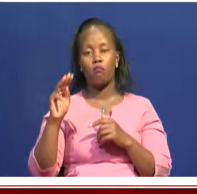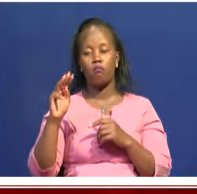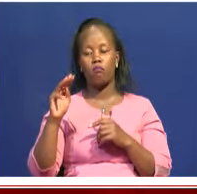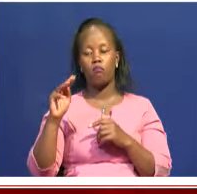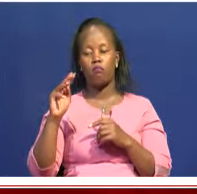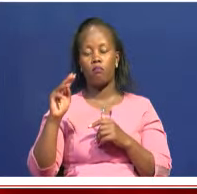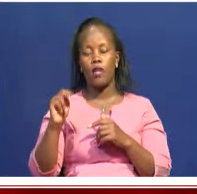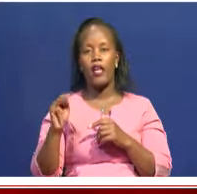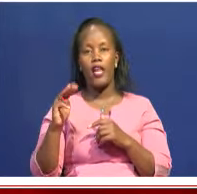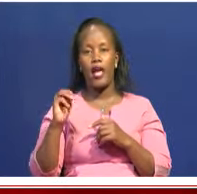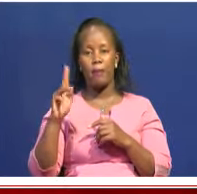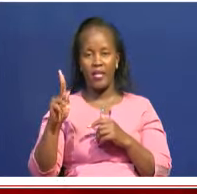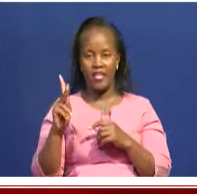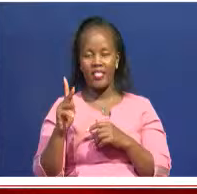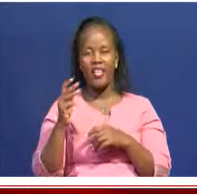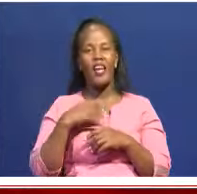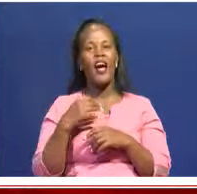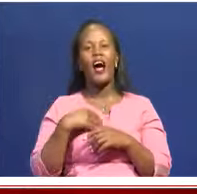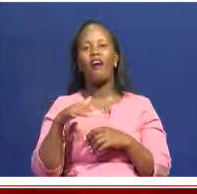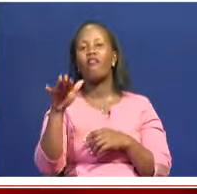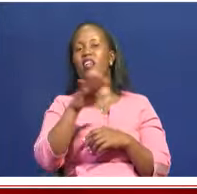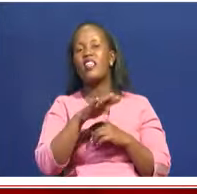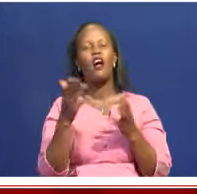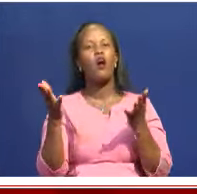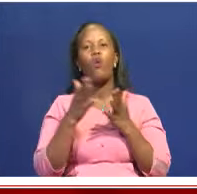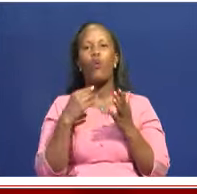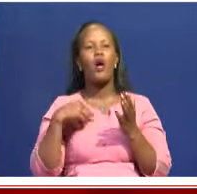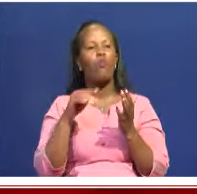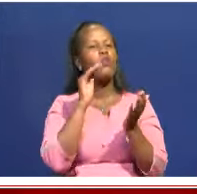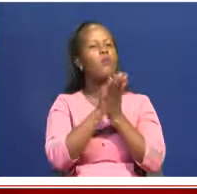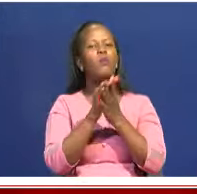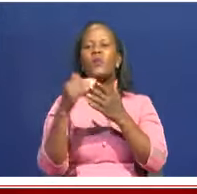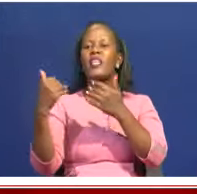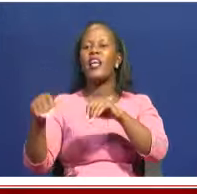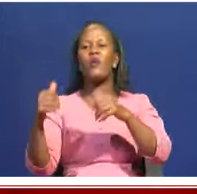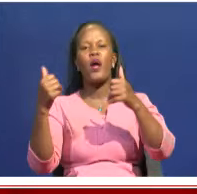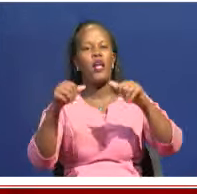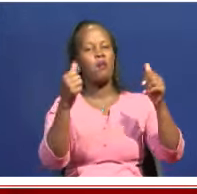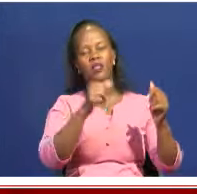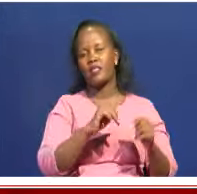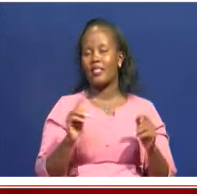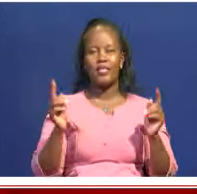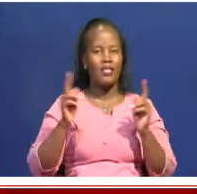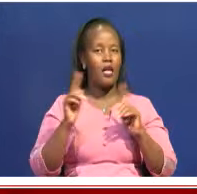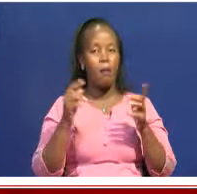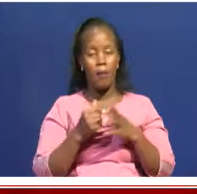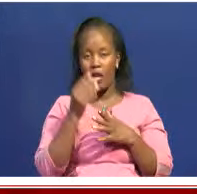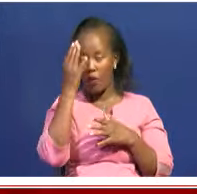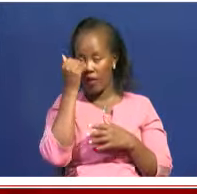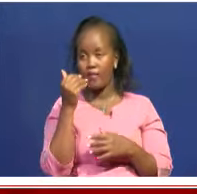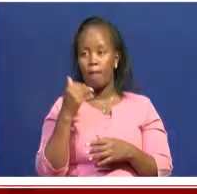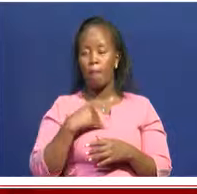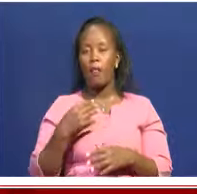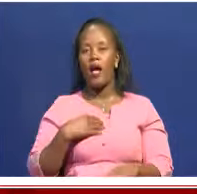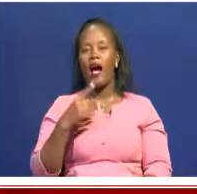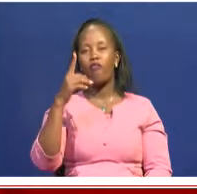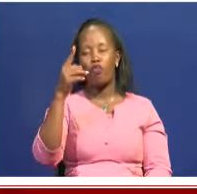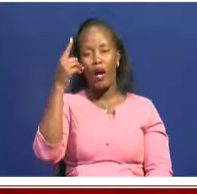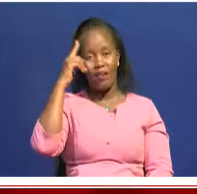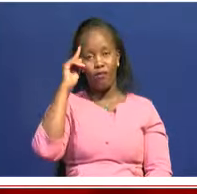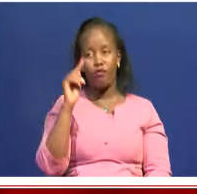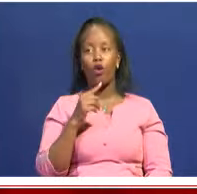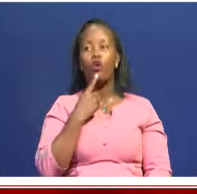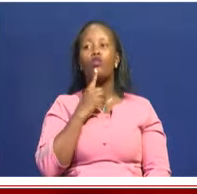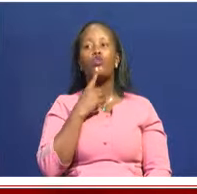Turkana boy, do not display it anywhere because you can never find another Turkana boy. And so for us to